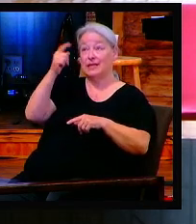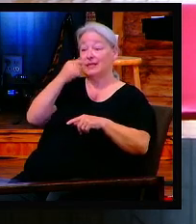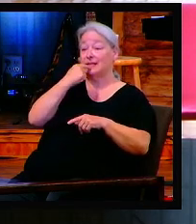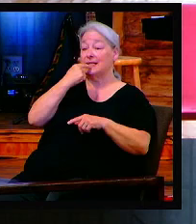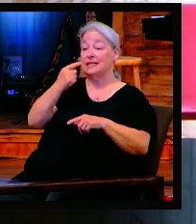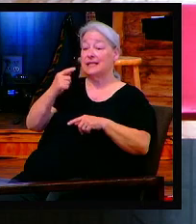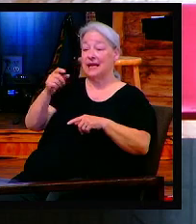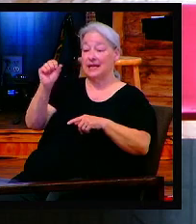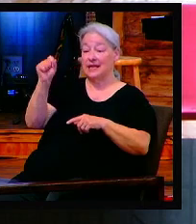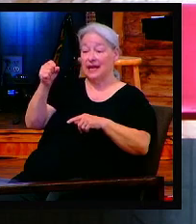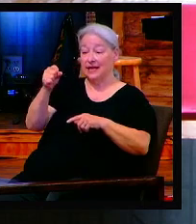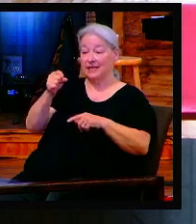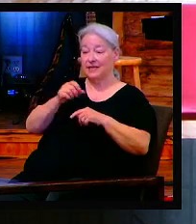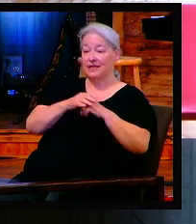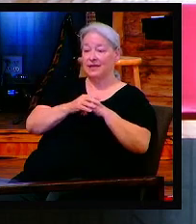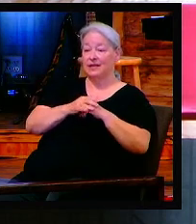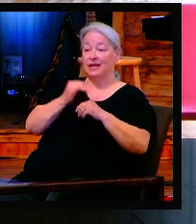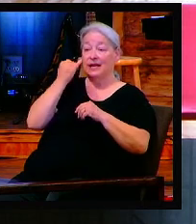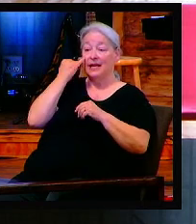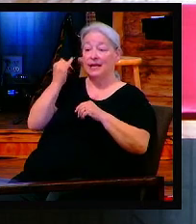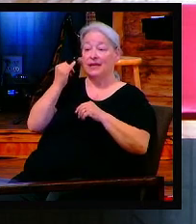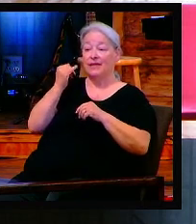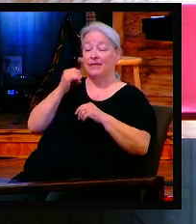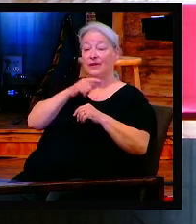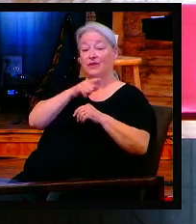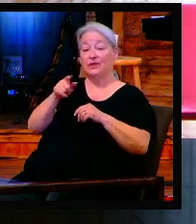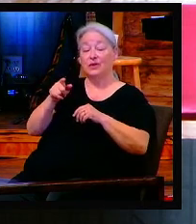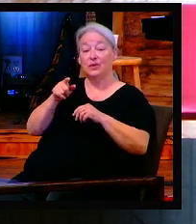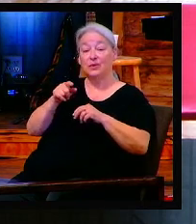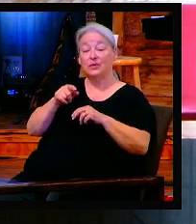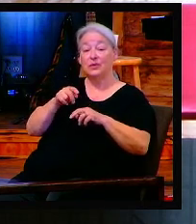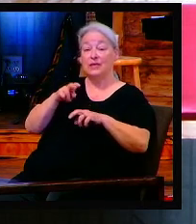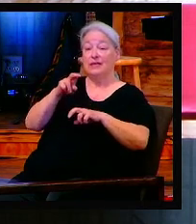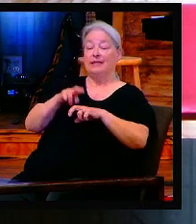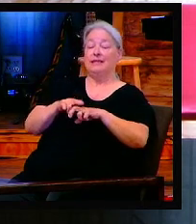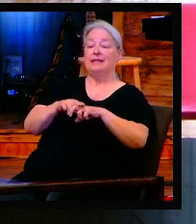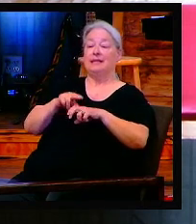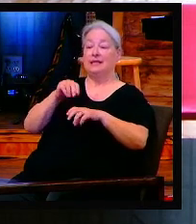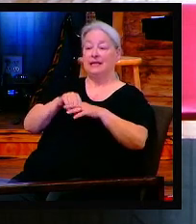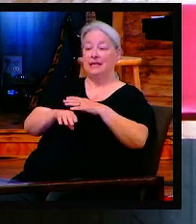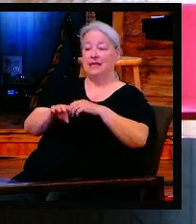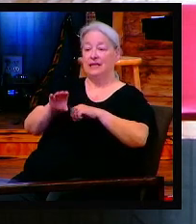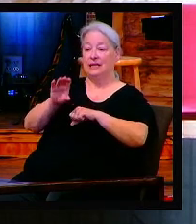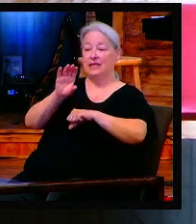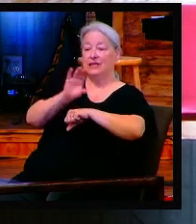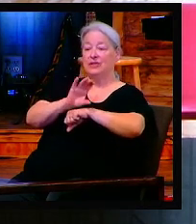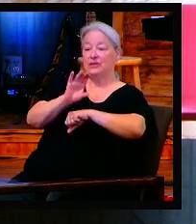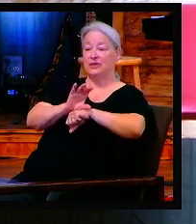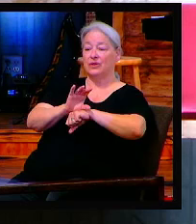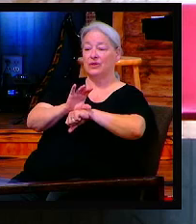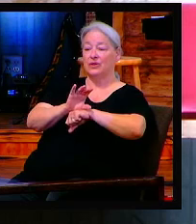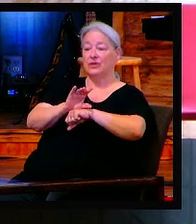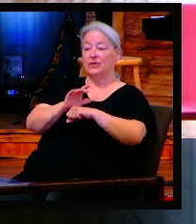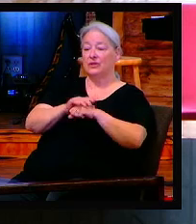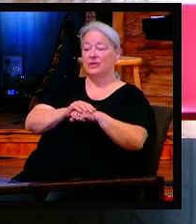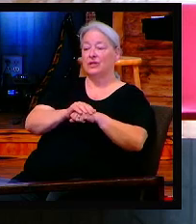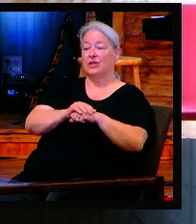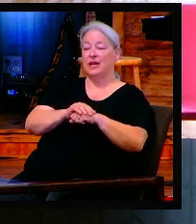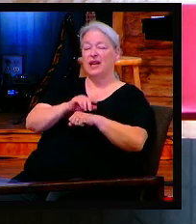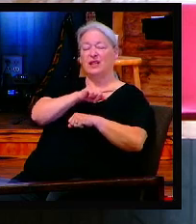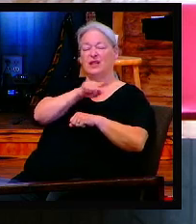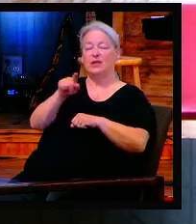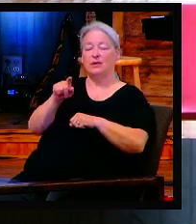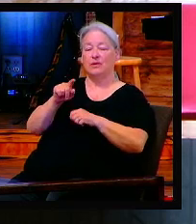you're ever sitting in church and the preacher or teacher begins to read the word of God and you start to be bored with it, you start to think about